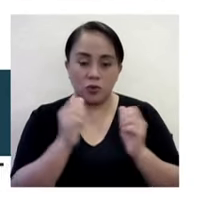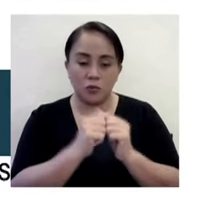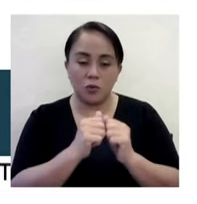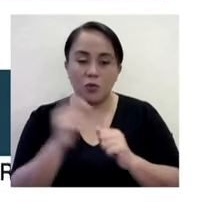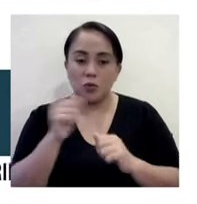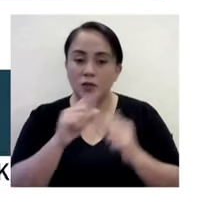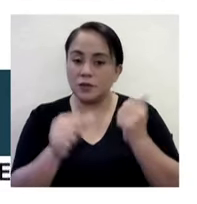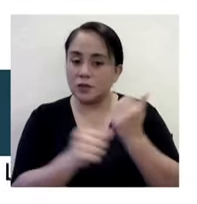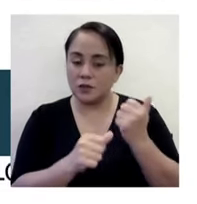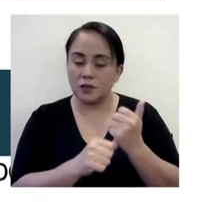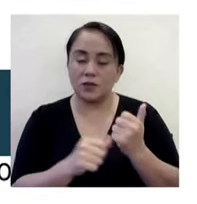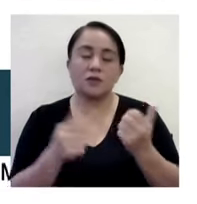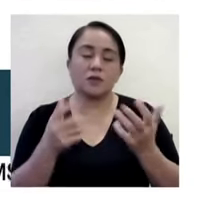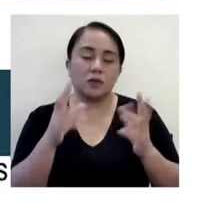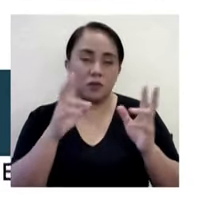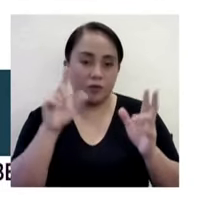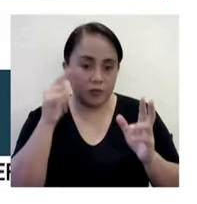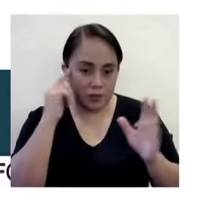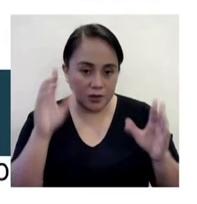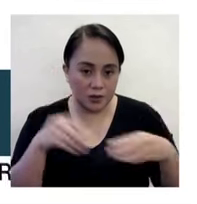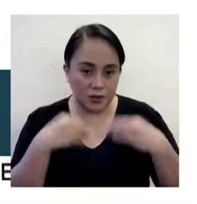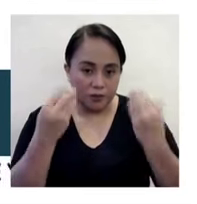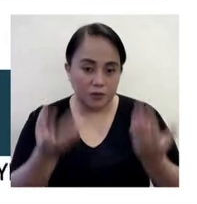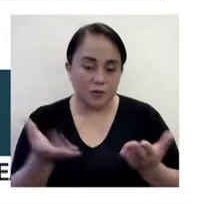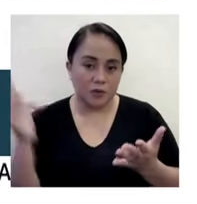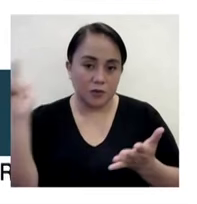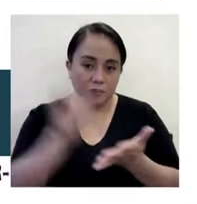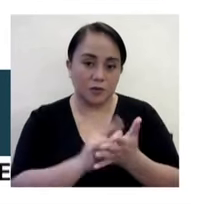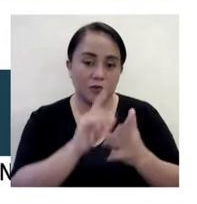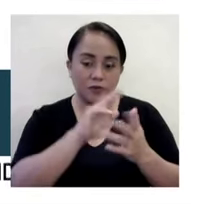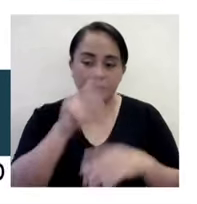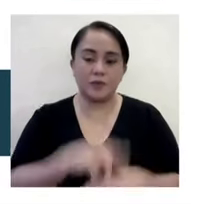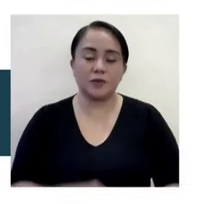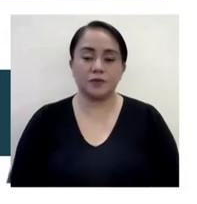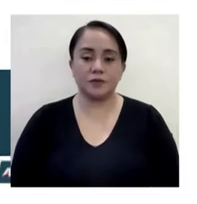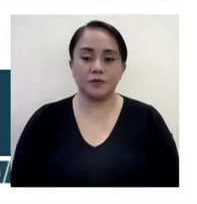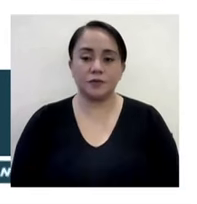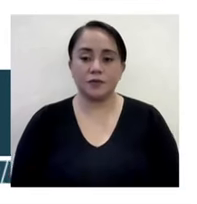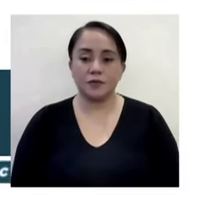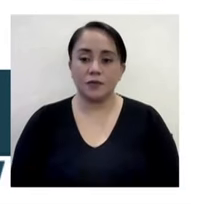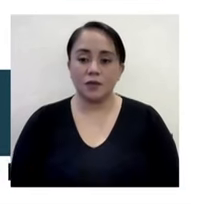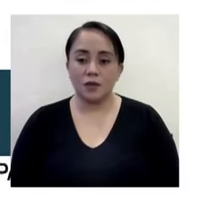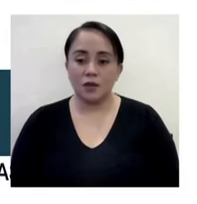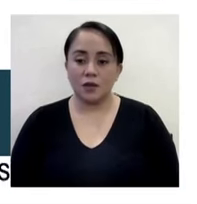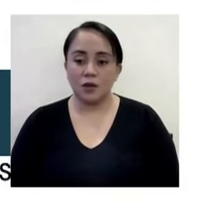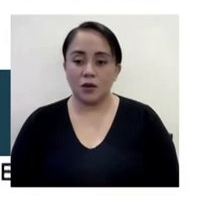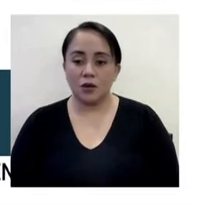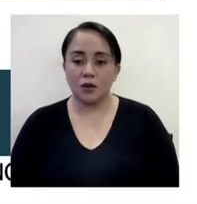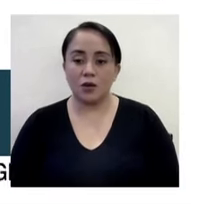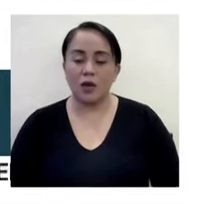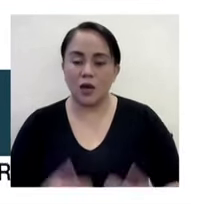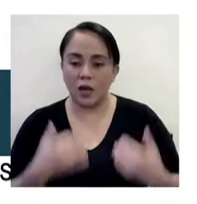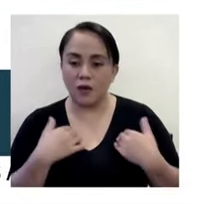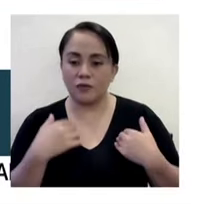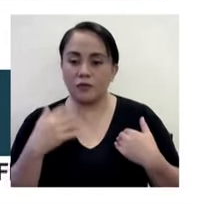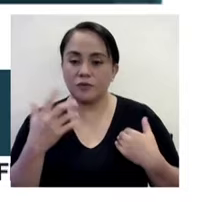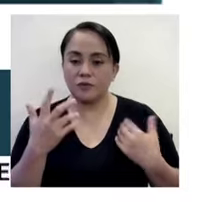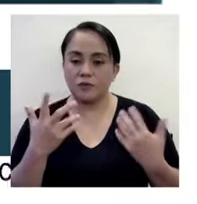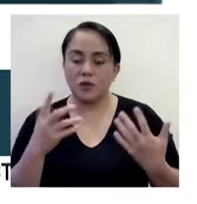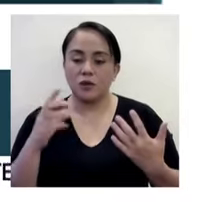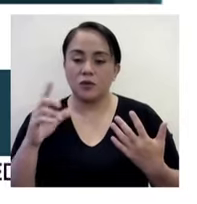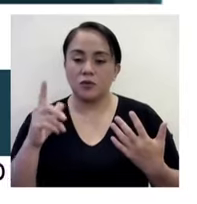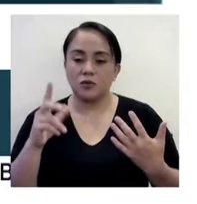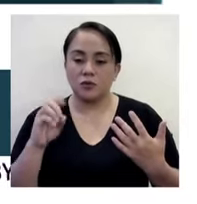assistance is government giving them as they return to the Philippines? Well, there are 36 OFWs